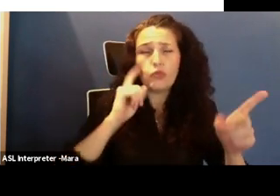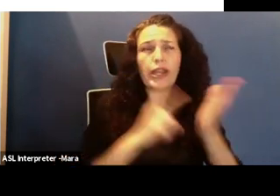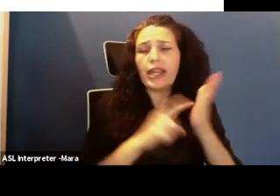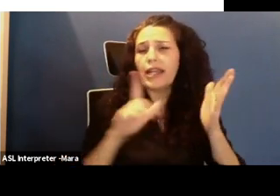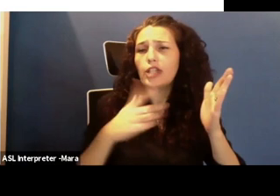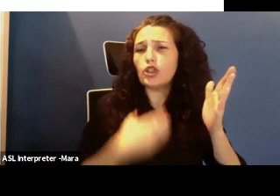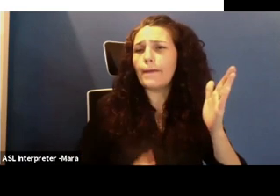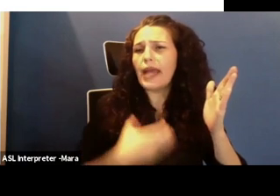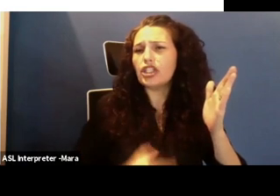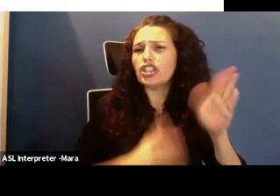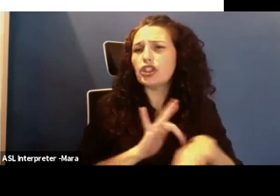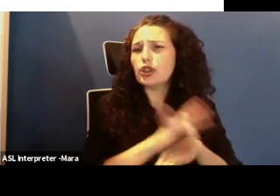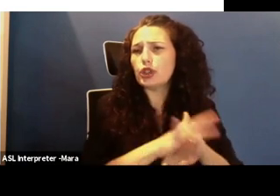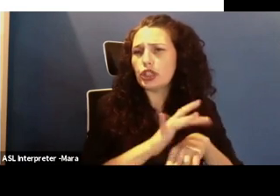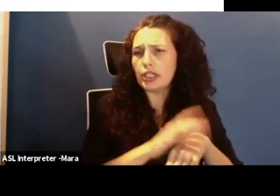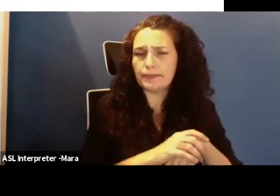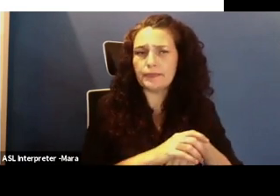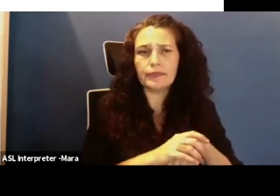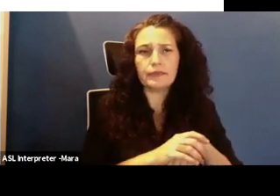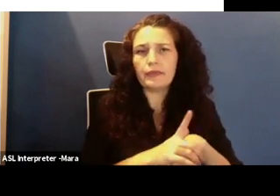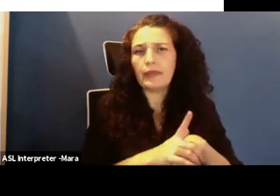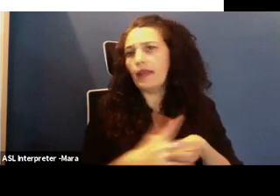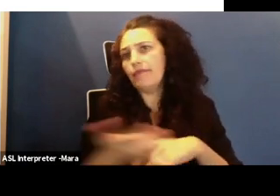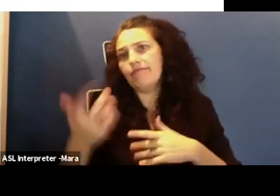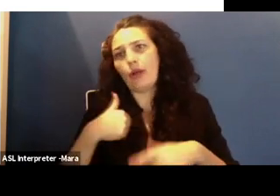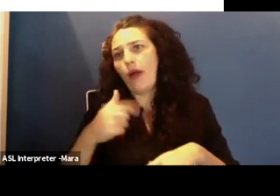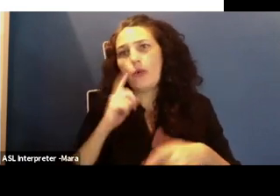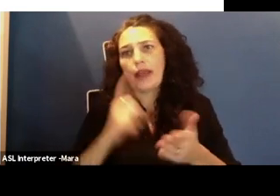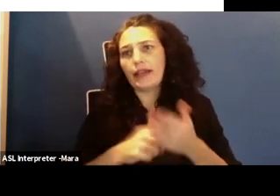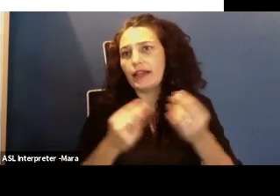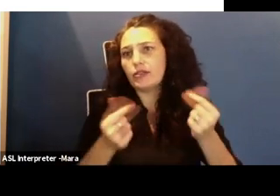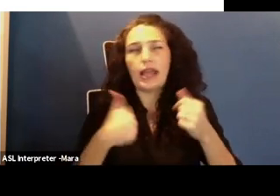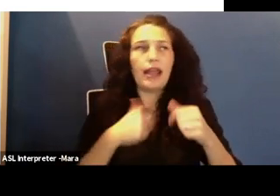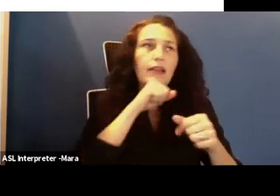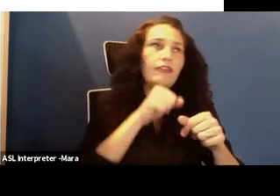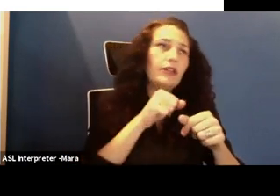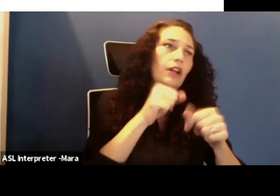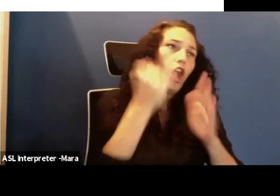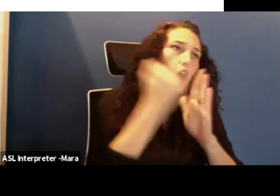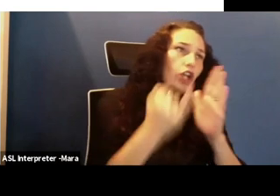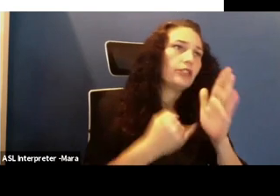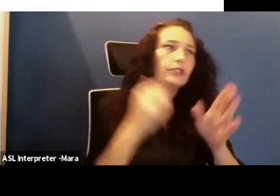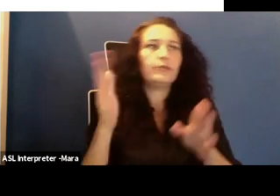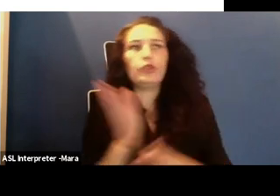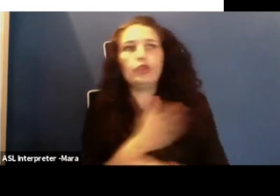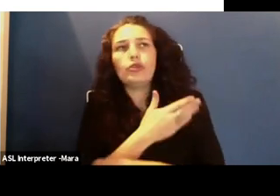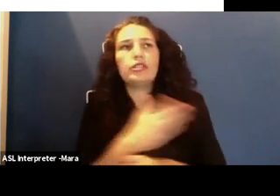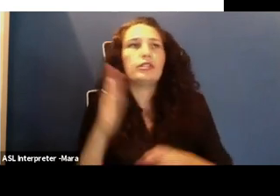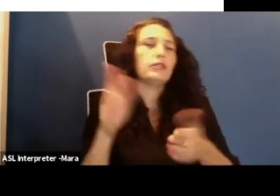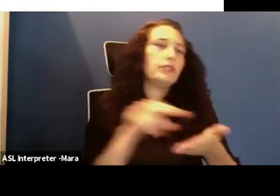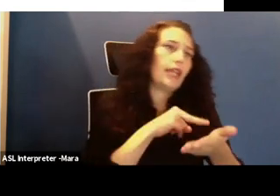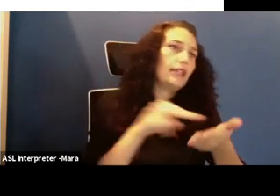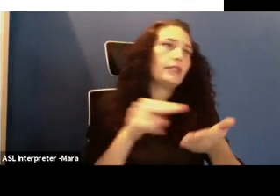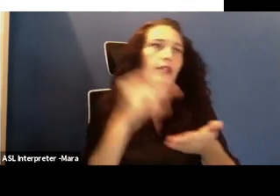early that I love the arts. I love music. I love dancing. I love beautiful artwork. All of those things.